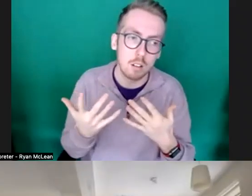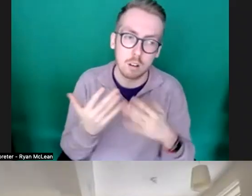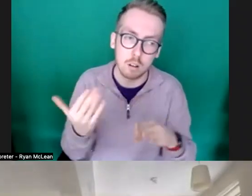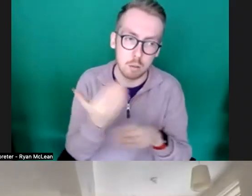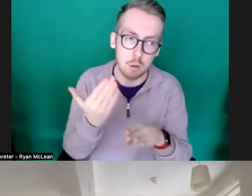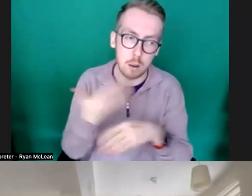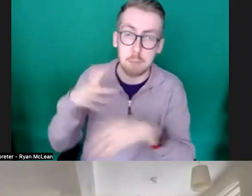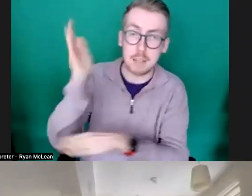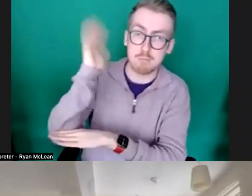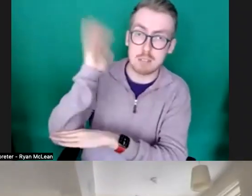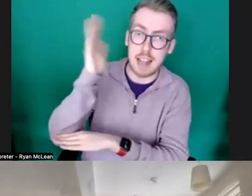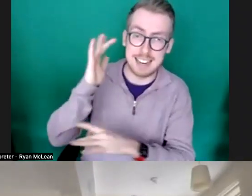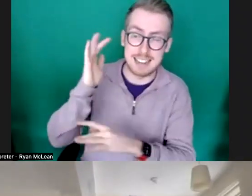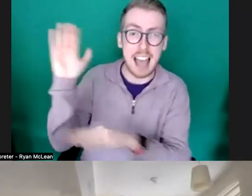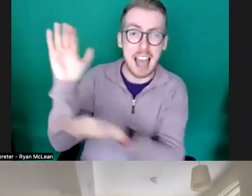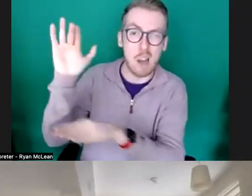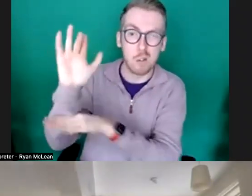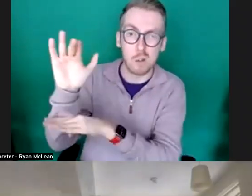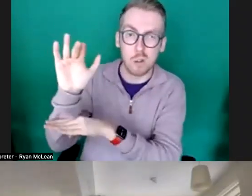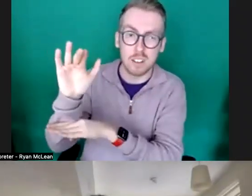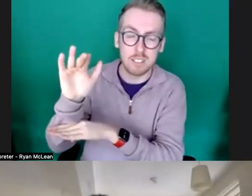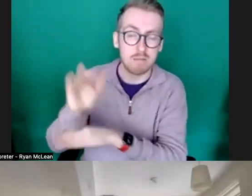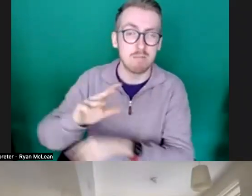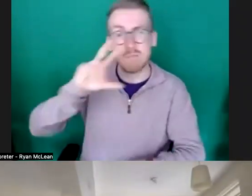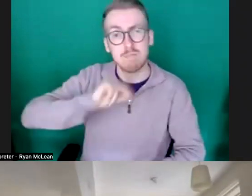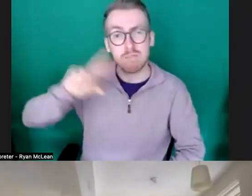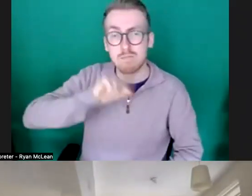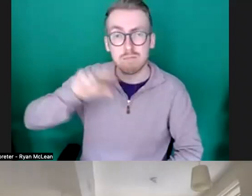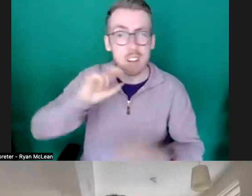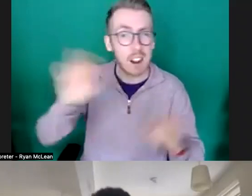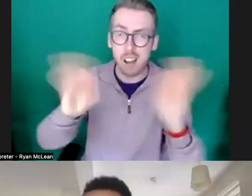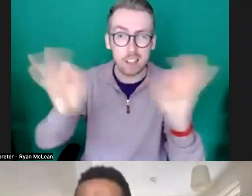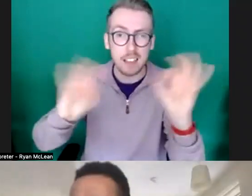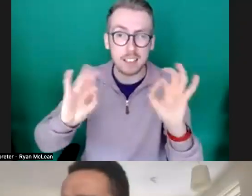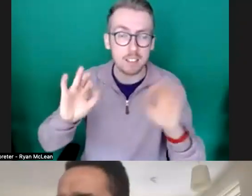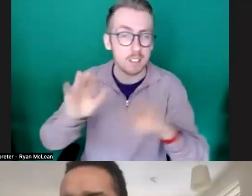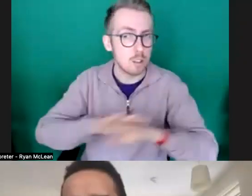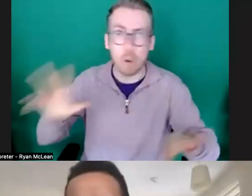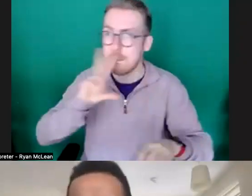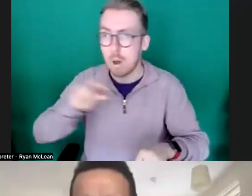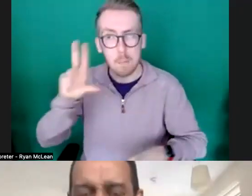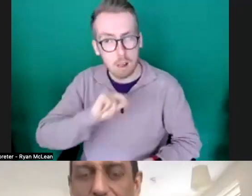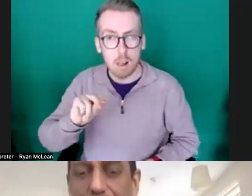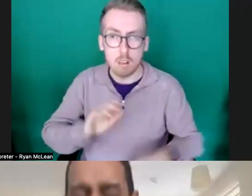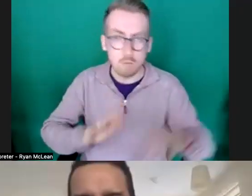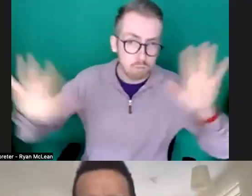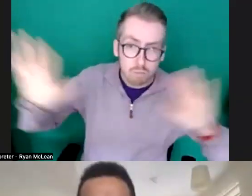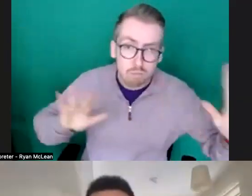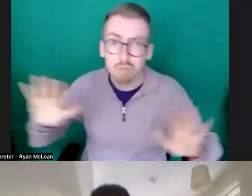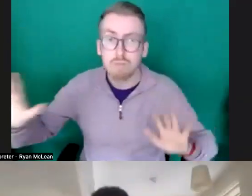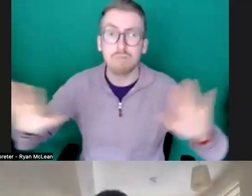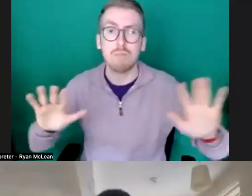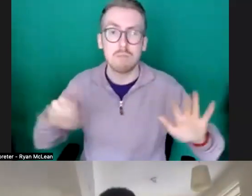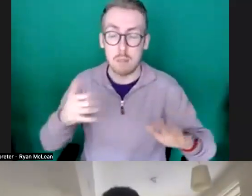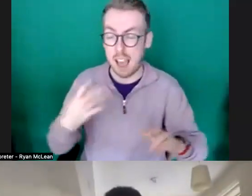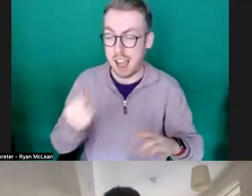presented in outdoors is often non-verbal um so people might be might not be working with uh pre-prepared kind of